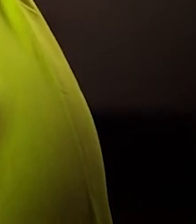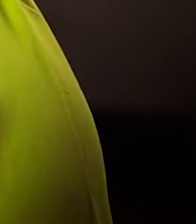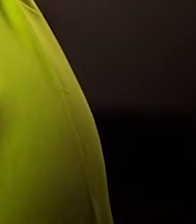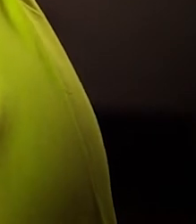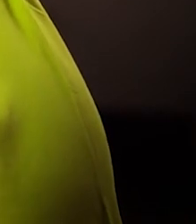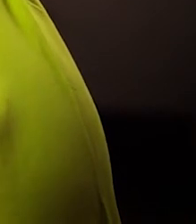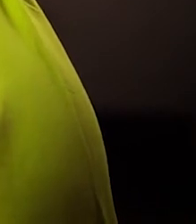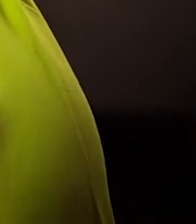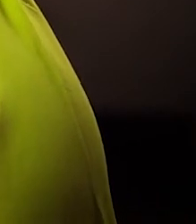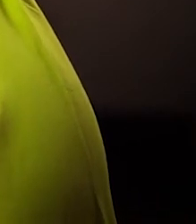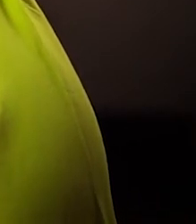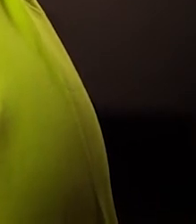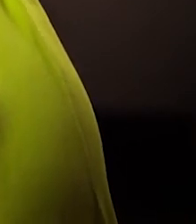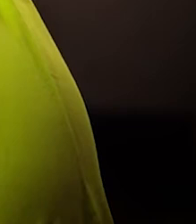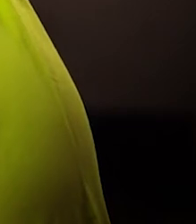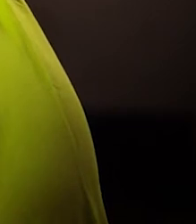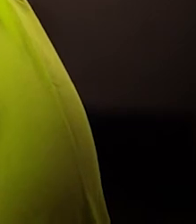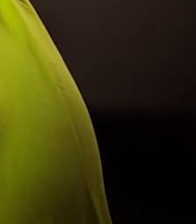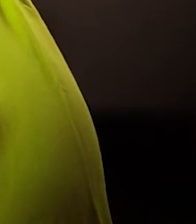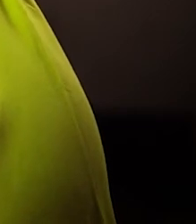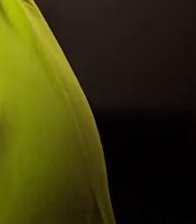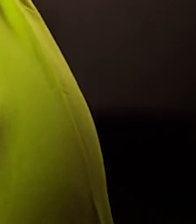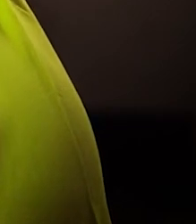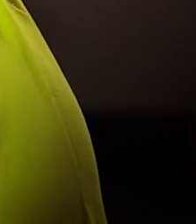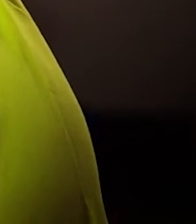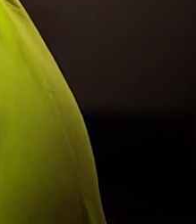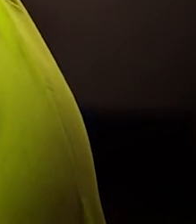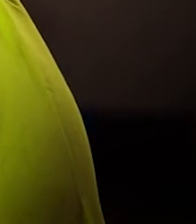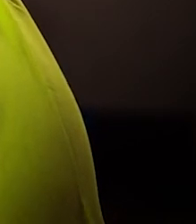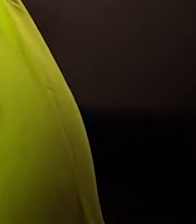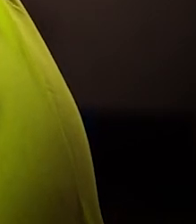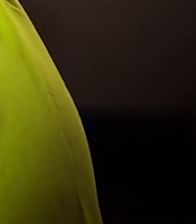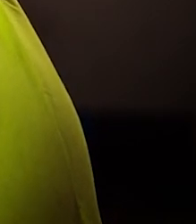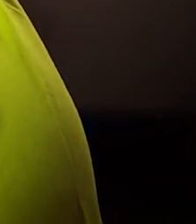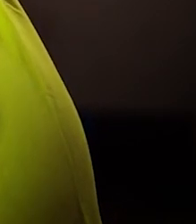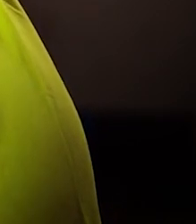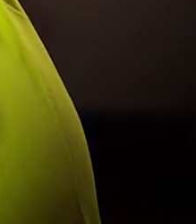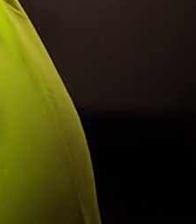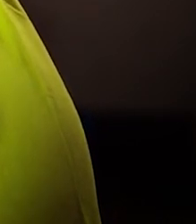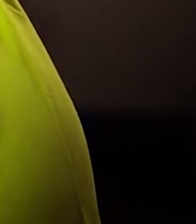And I really think that they deliver everything that you'd expect from a support platform.